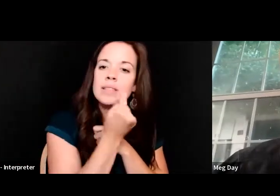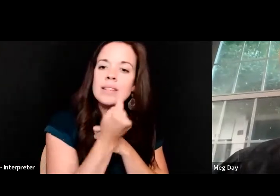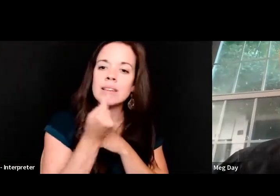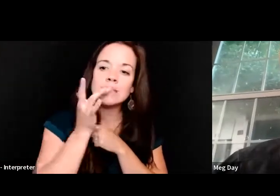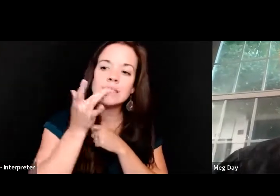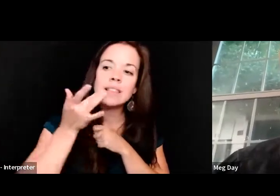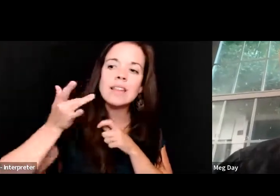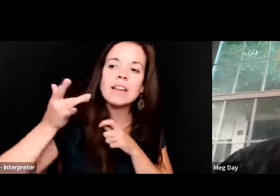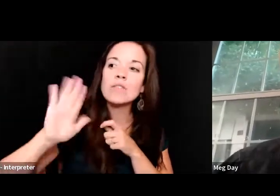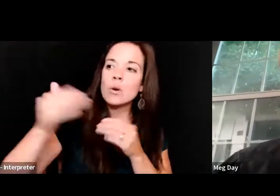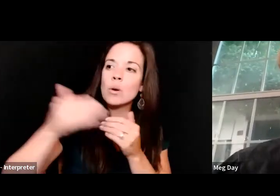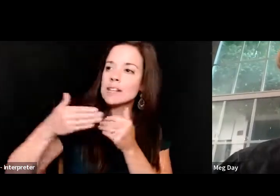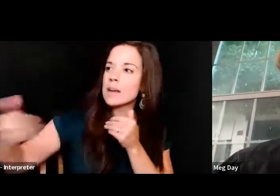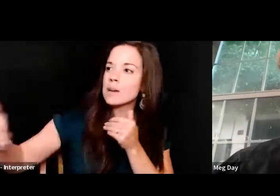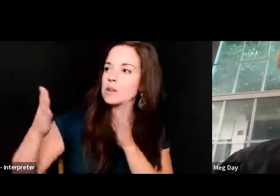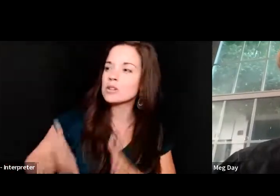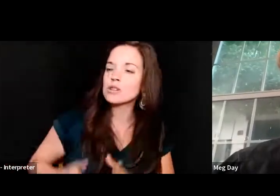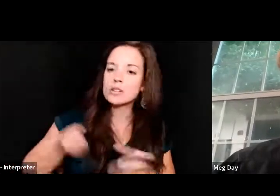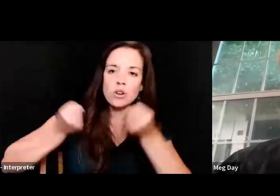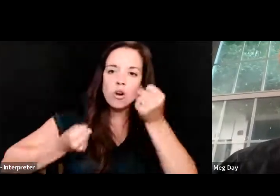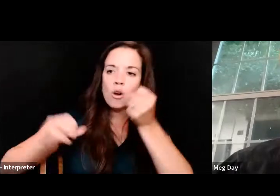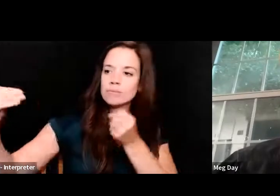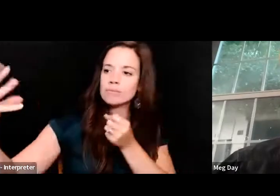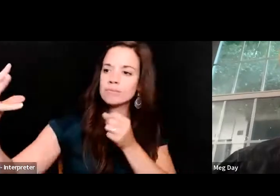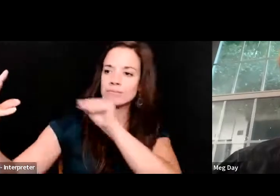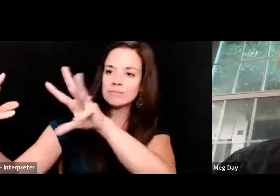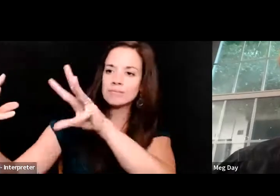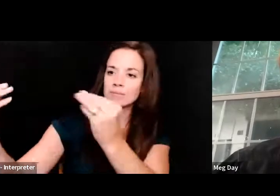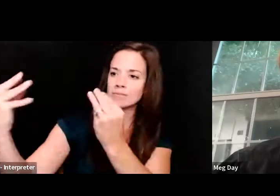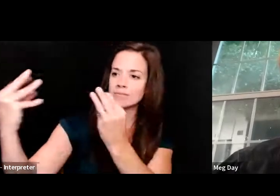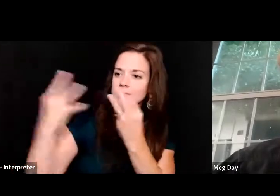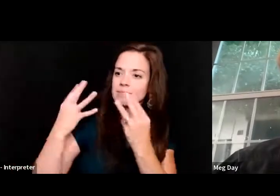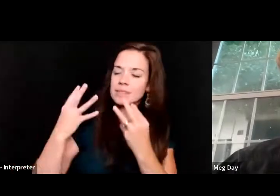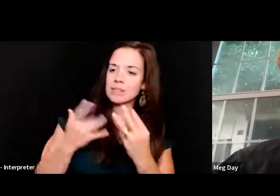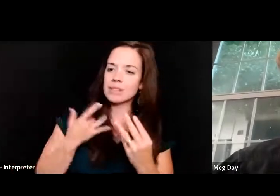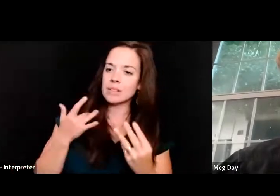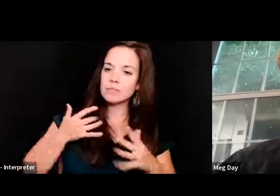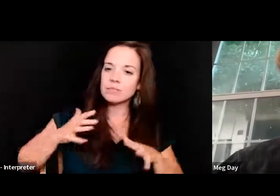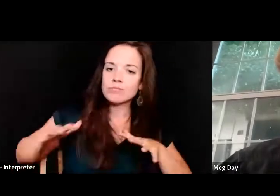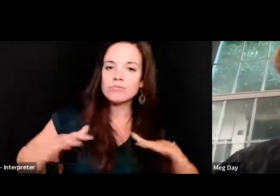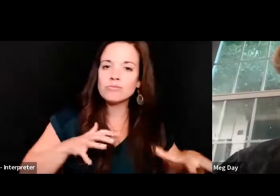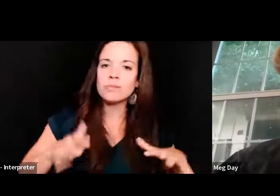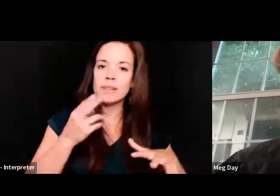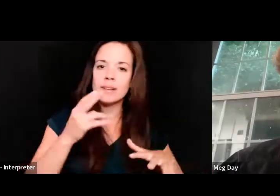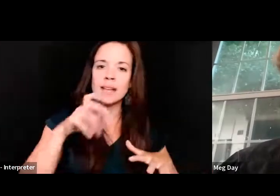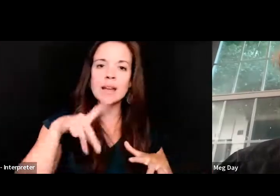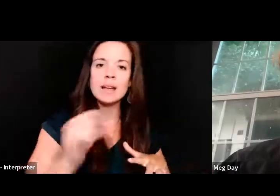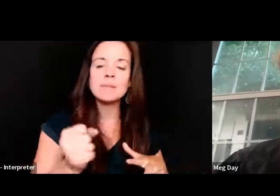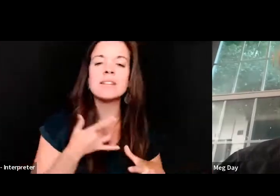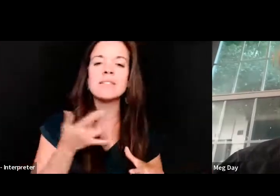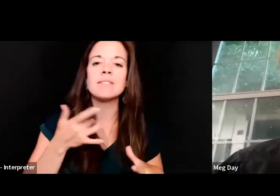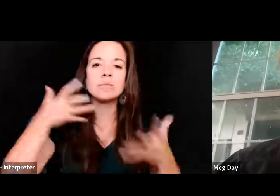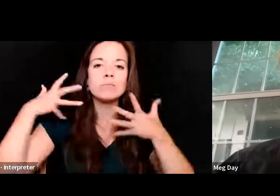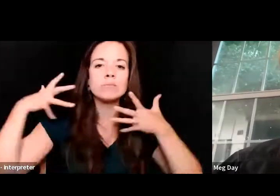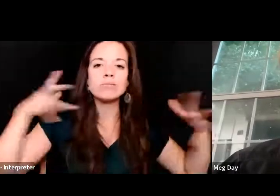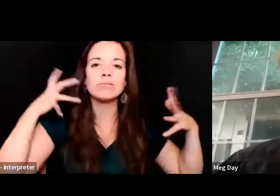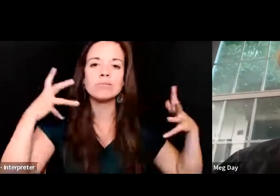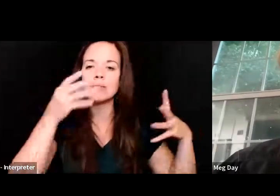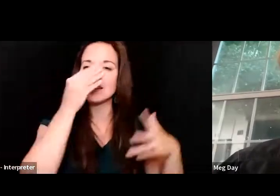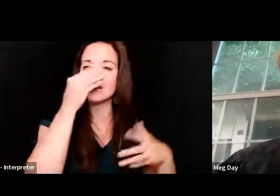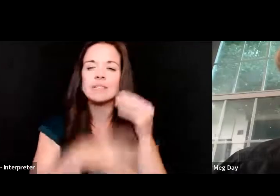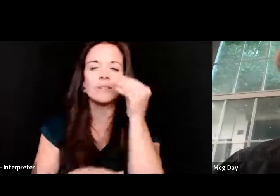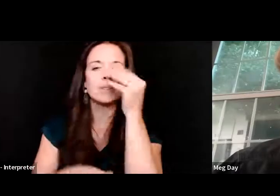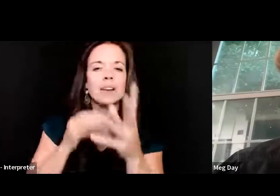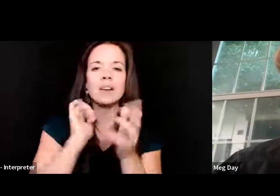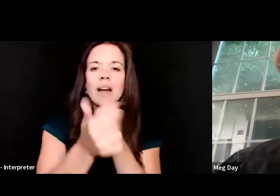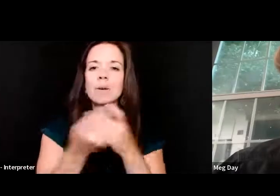headlights. Wet road rumble in my hips and yellow symbol flash bang through your hair. I don't care how it